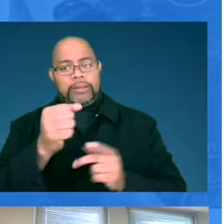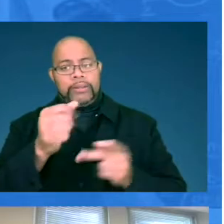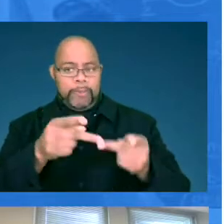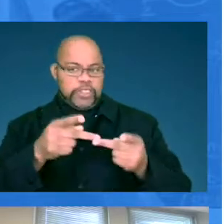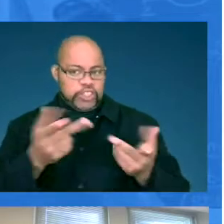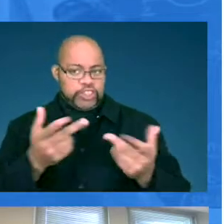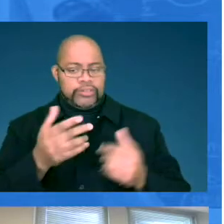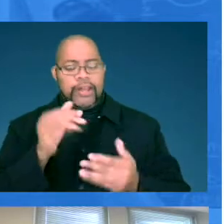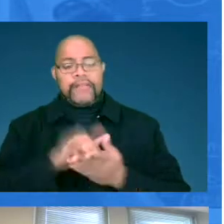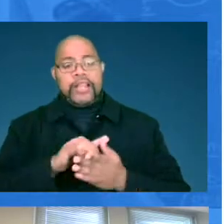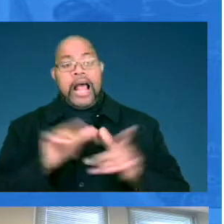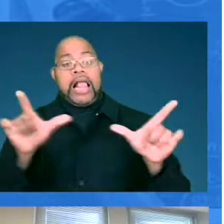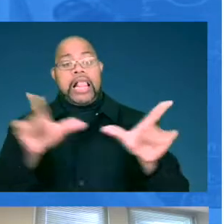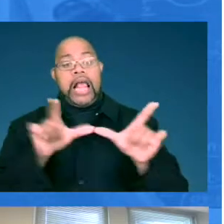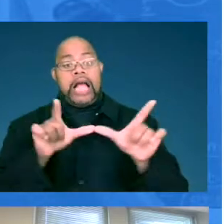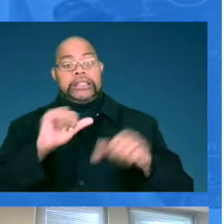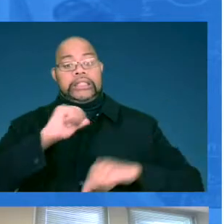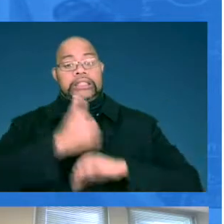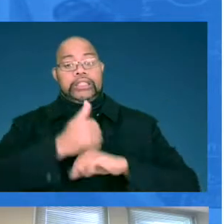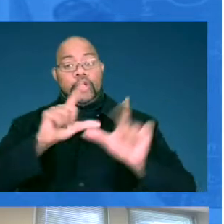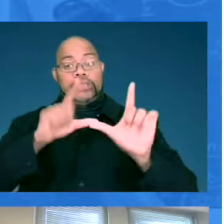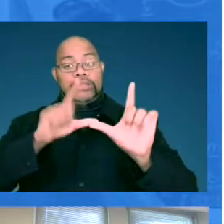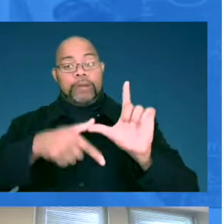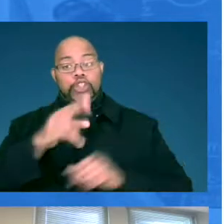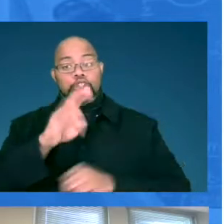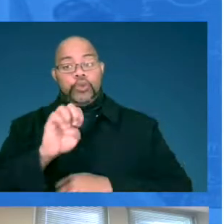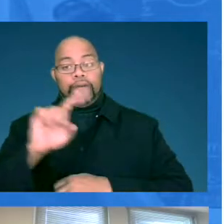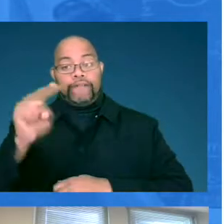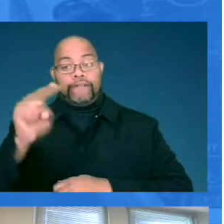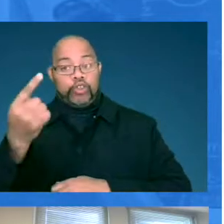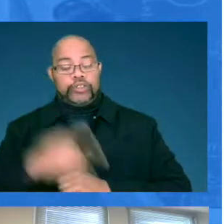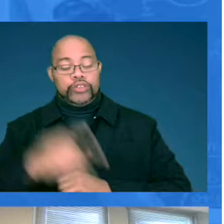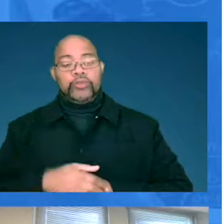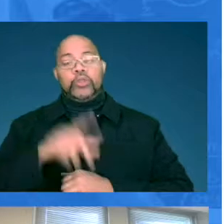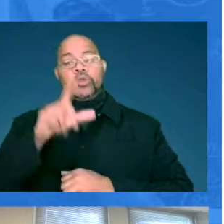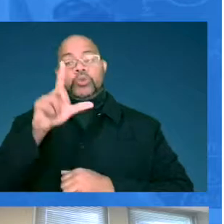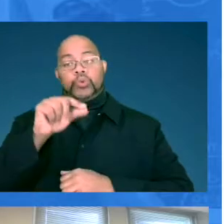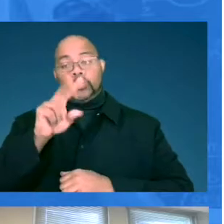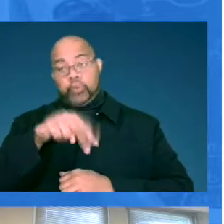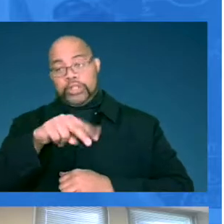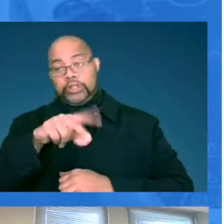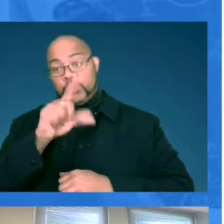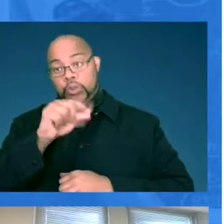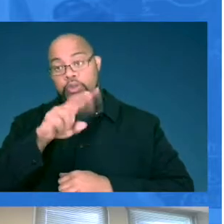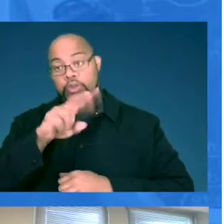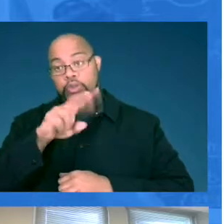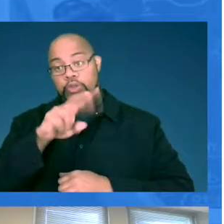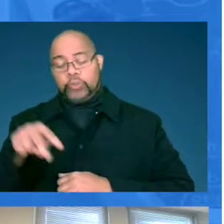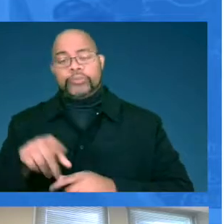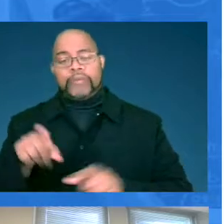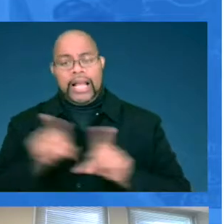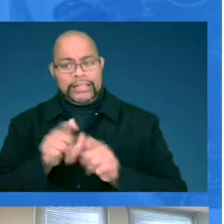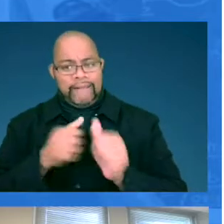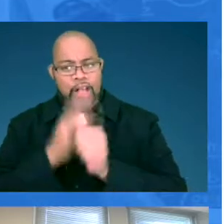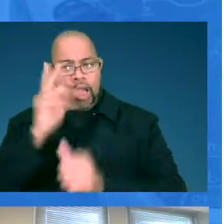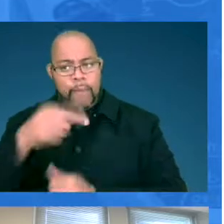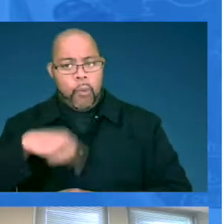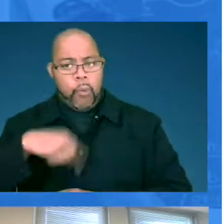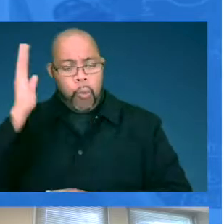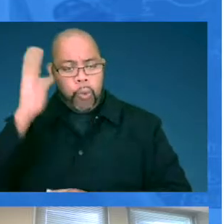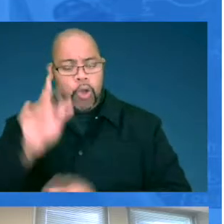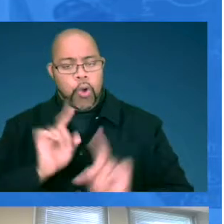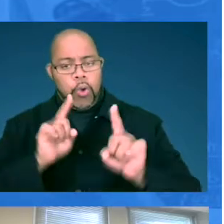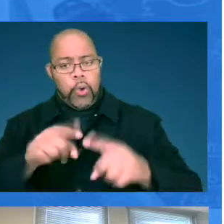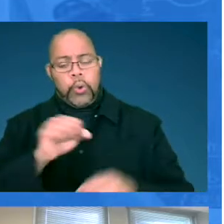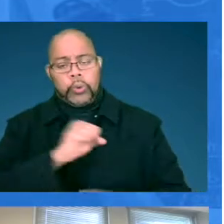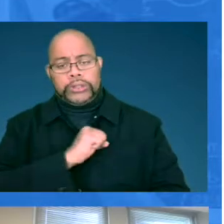And those licenses are set to expire June 1 of 2022. Just as a follow up, we will